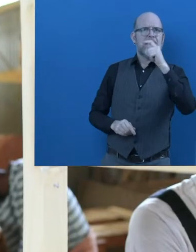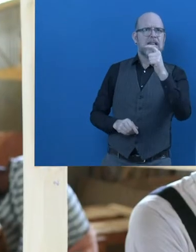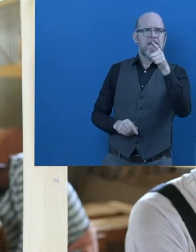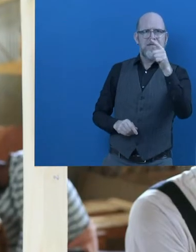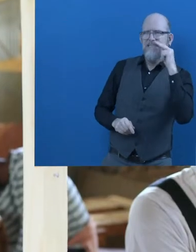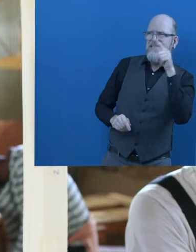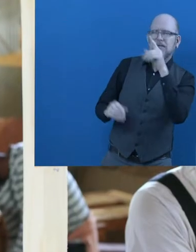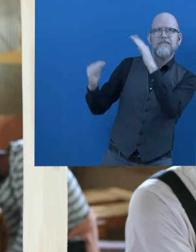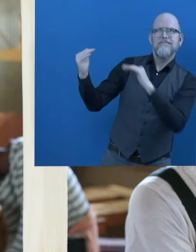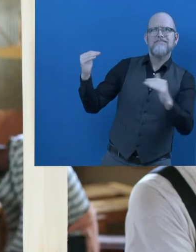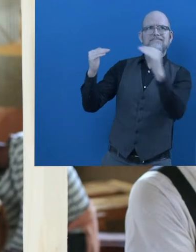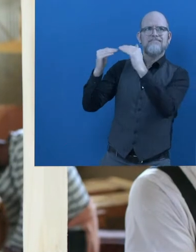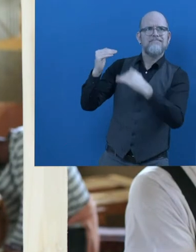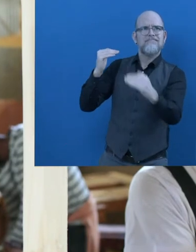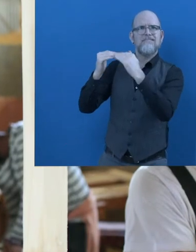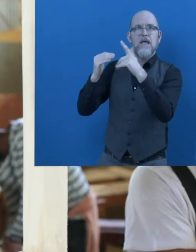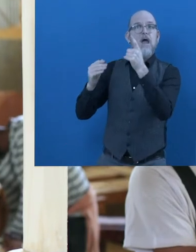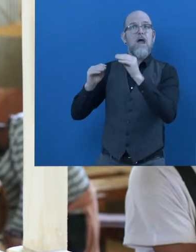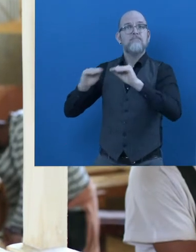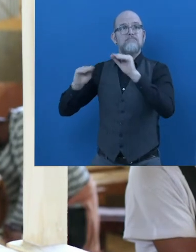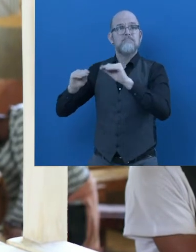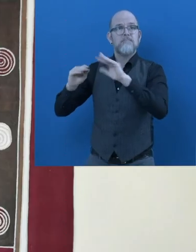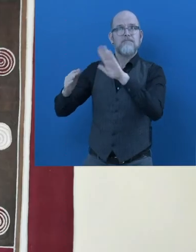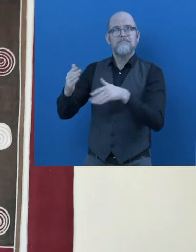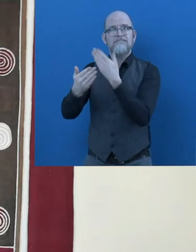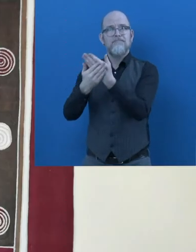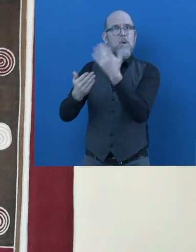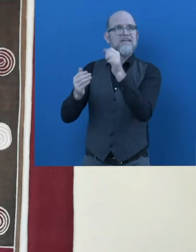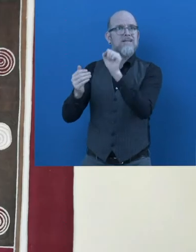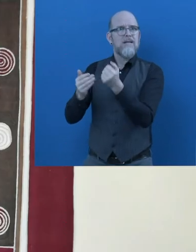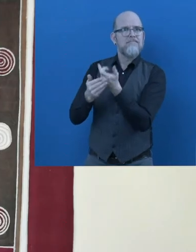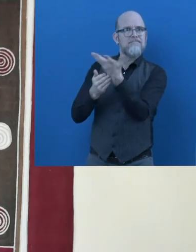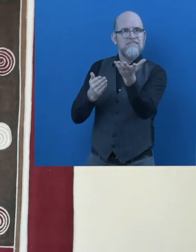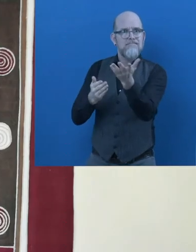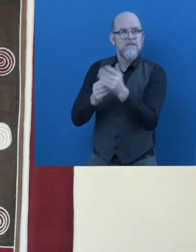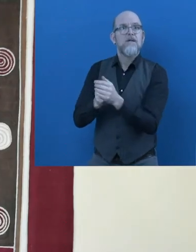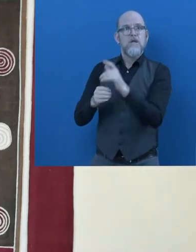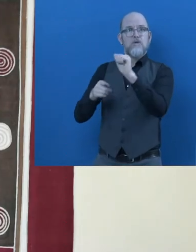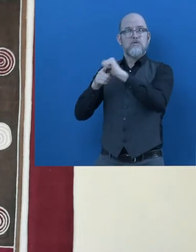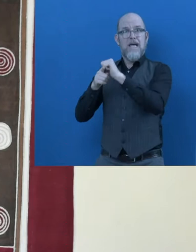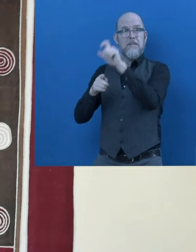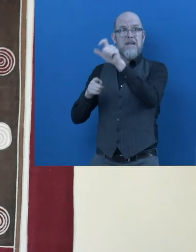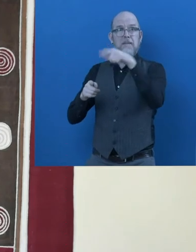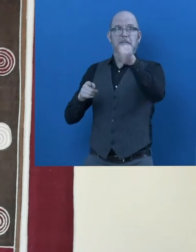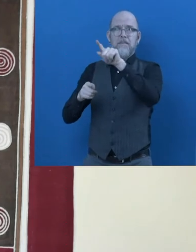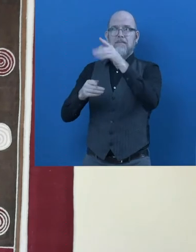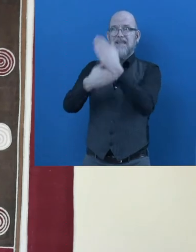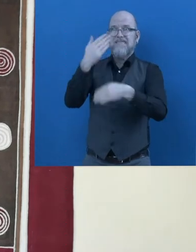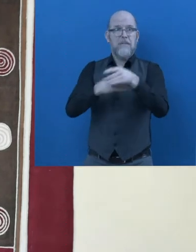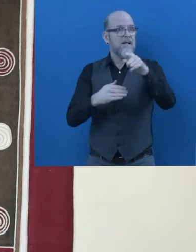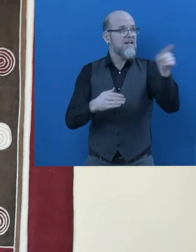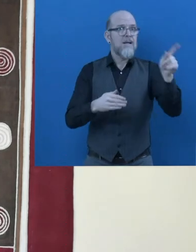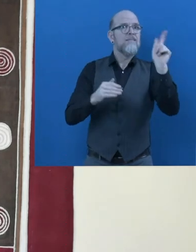education and provide the necessary trainings to students with disabilities. So, afterwards, we had